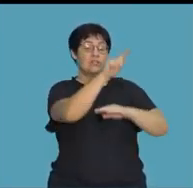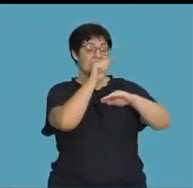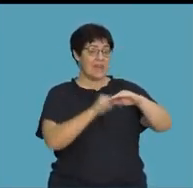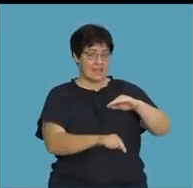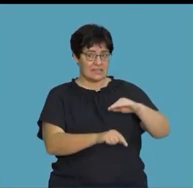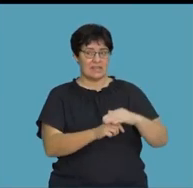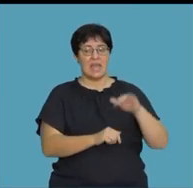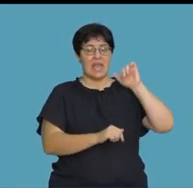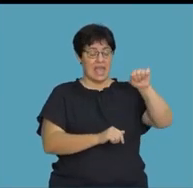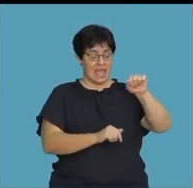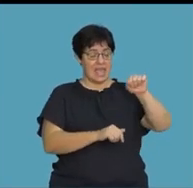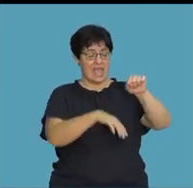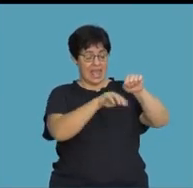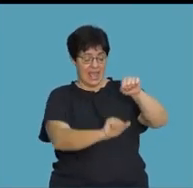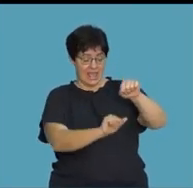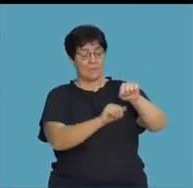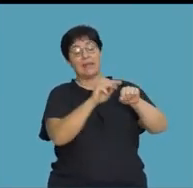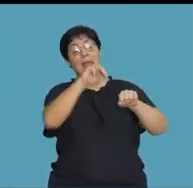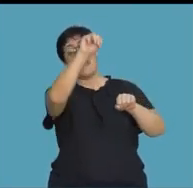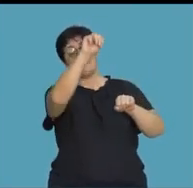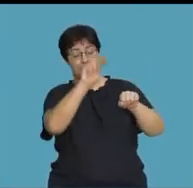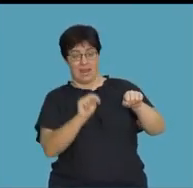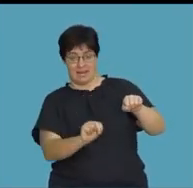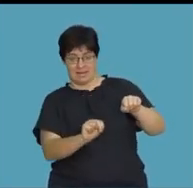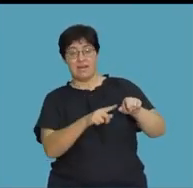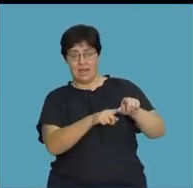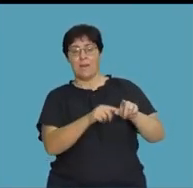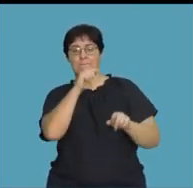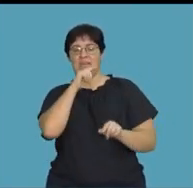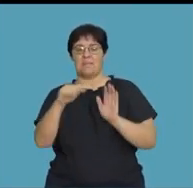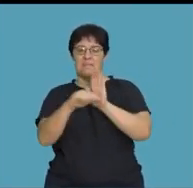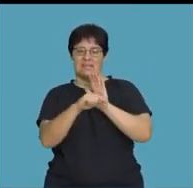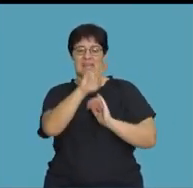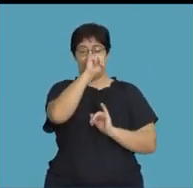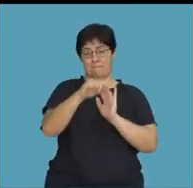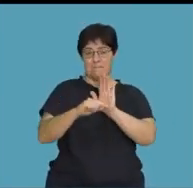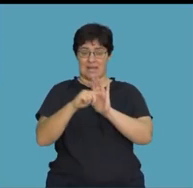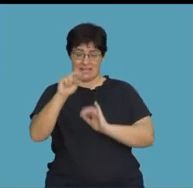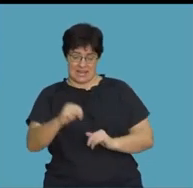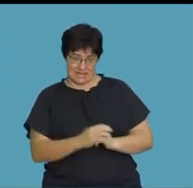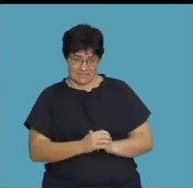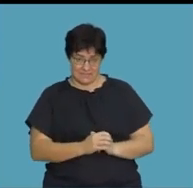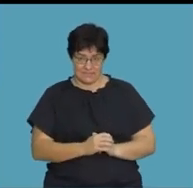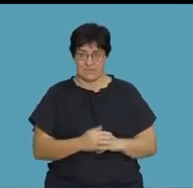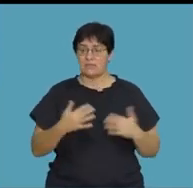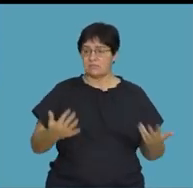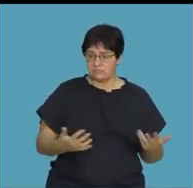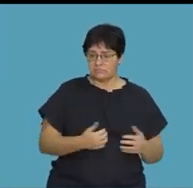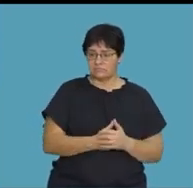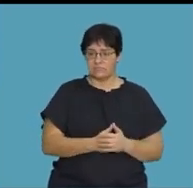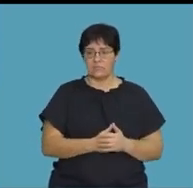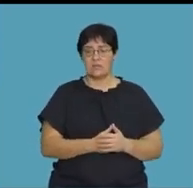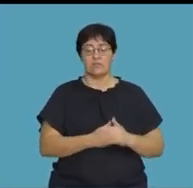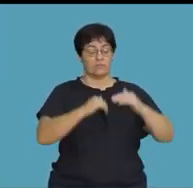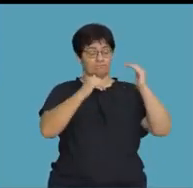what we then do is subtract the exponents. We also have another law that says if an exponent is